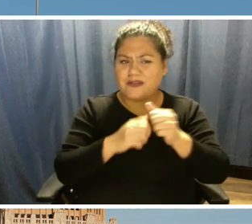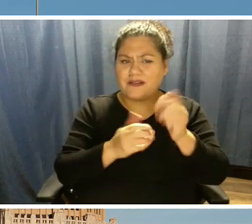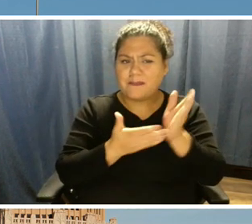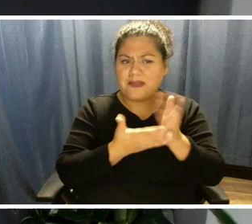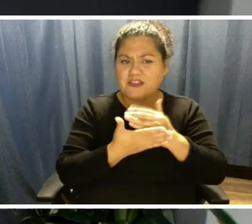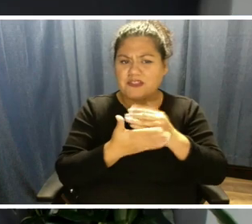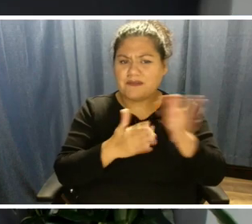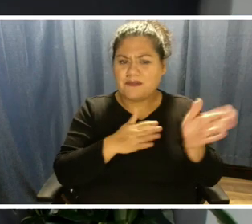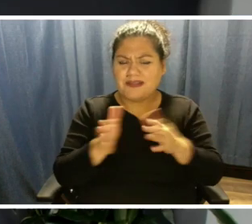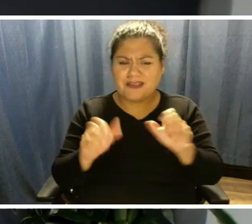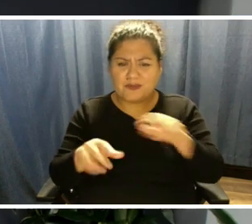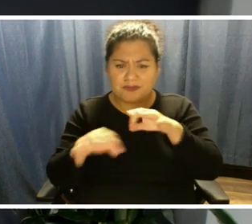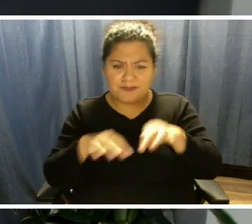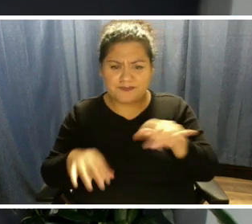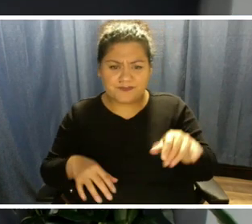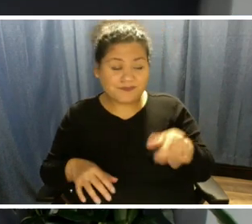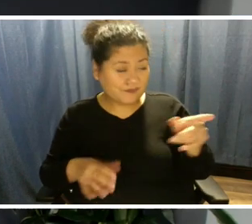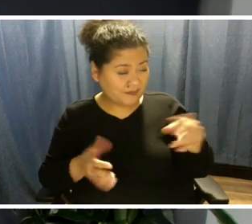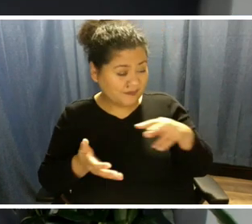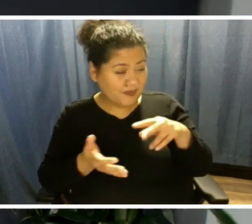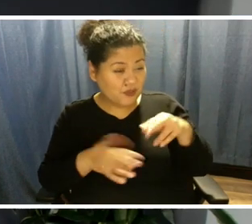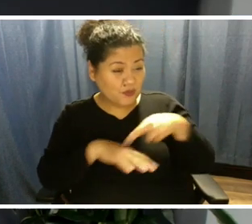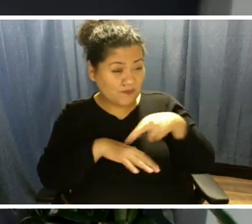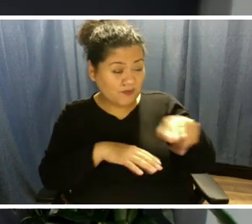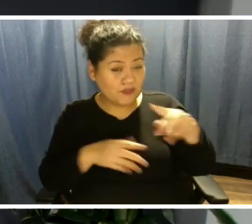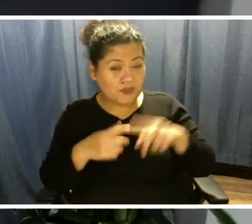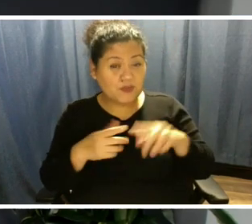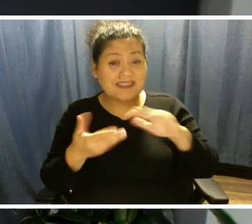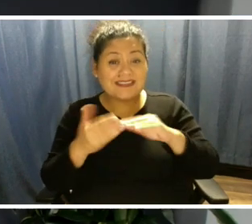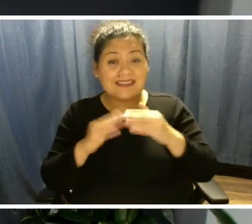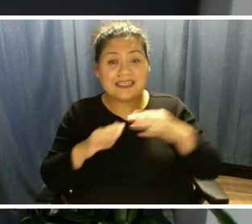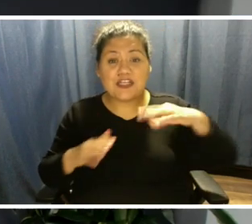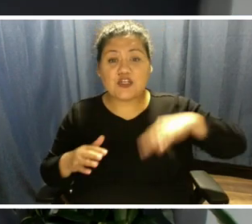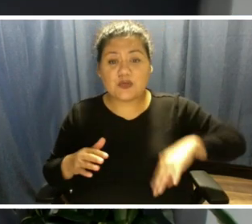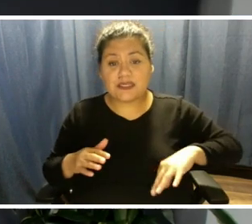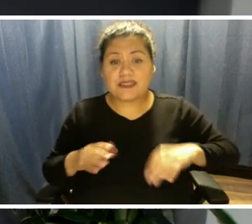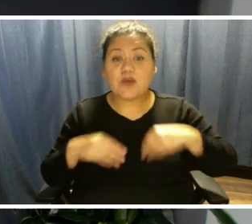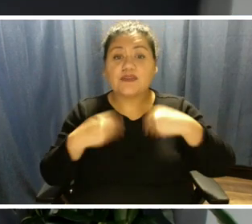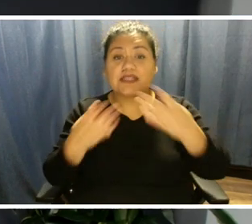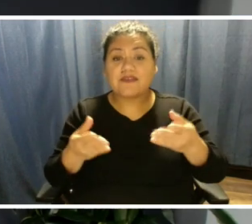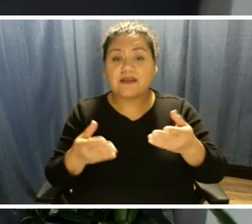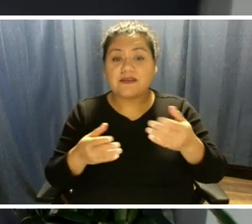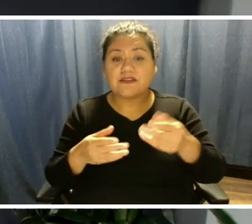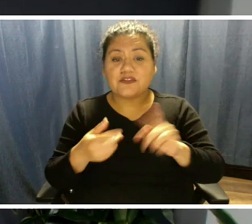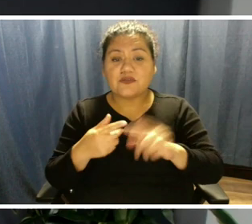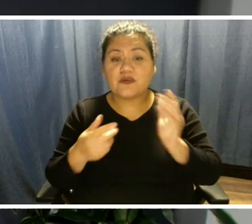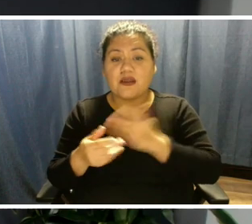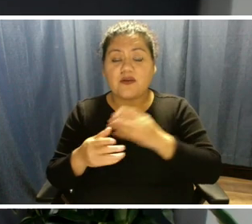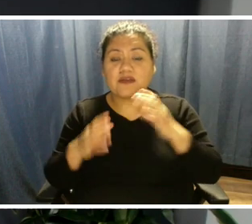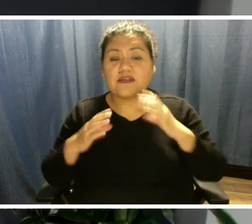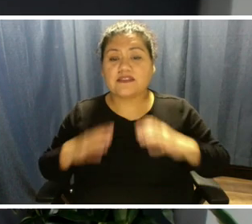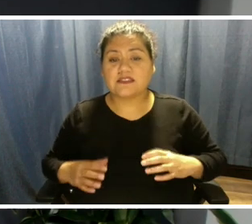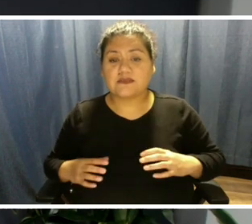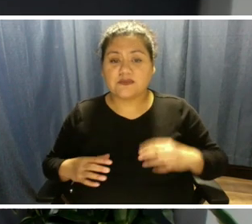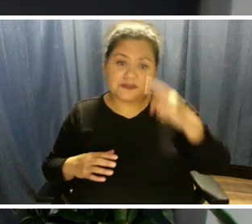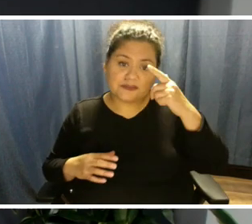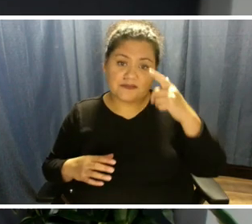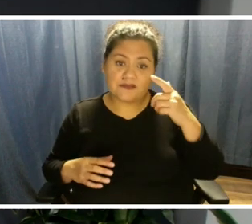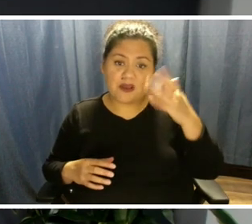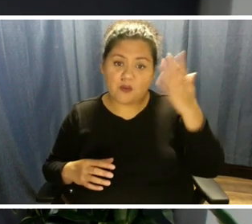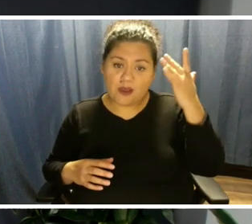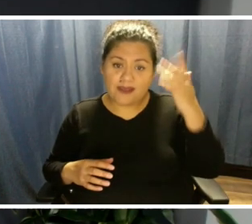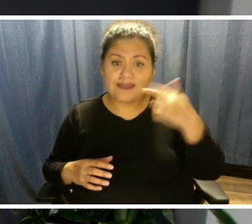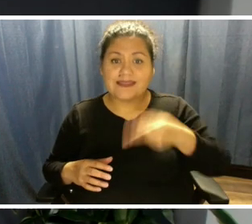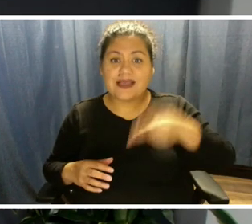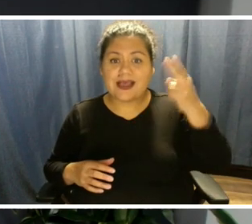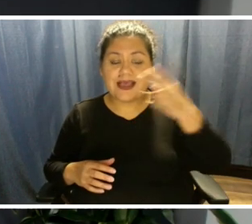Judy, what you're referring to is a city credit that was given back to our customers because of high heat and